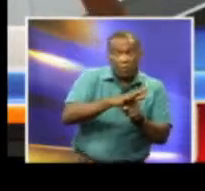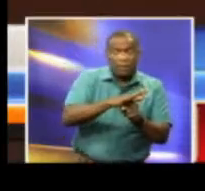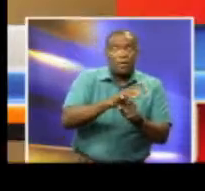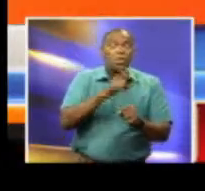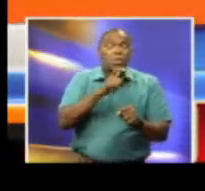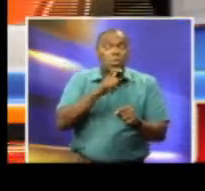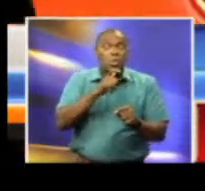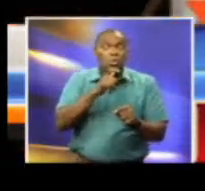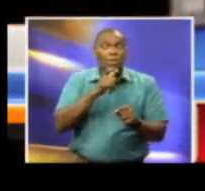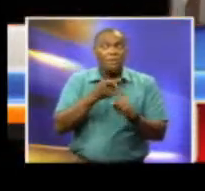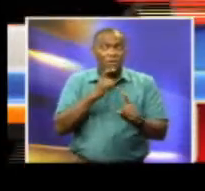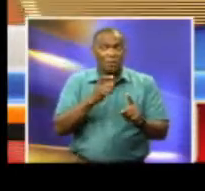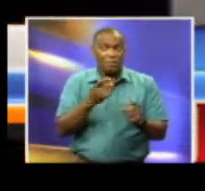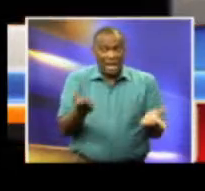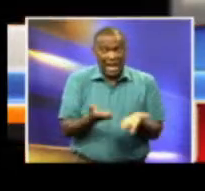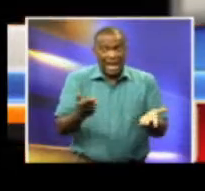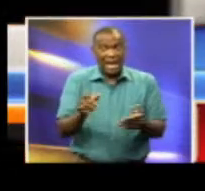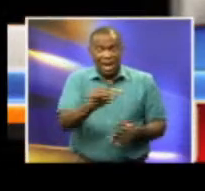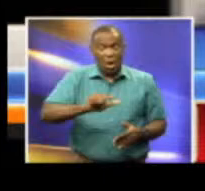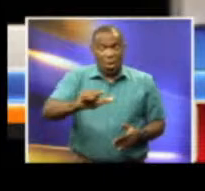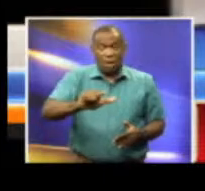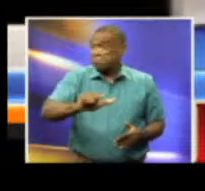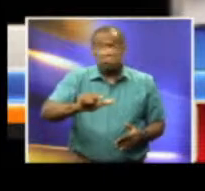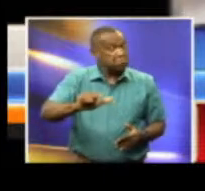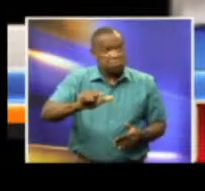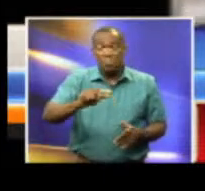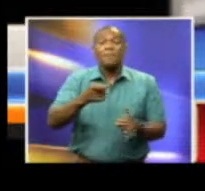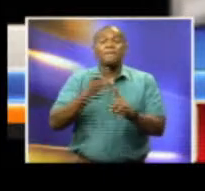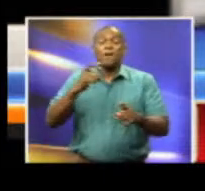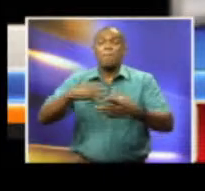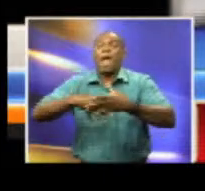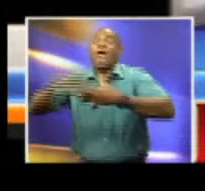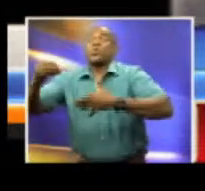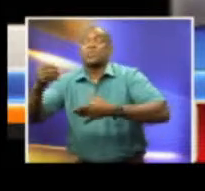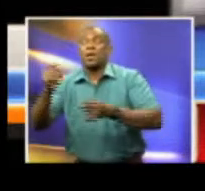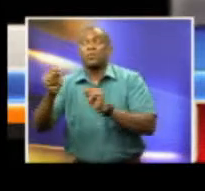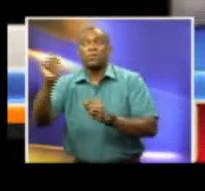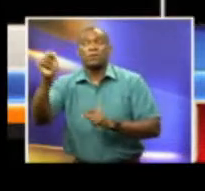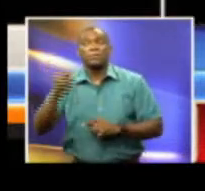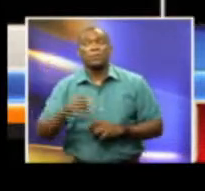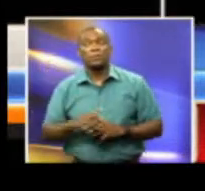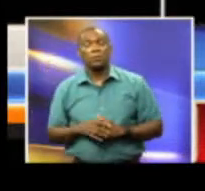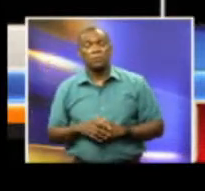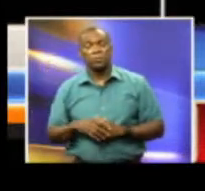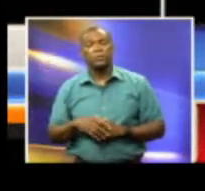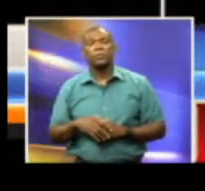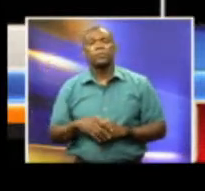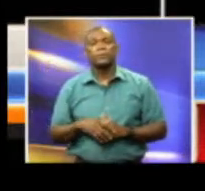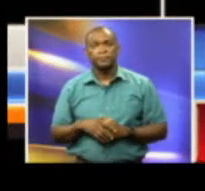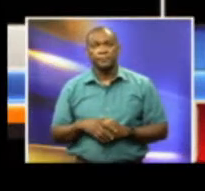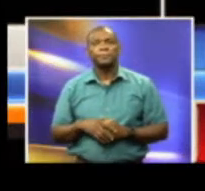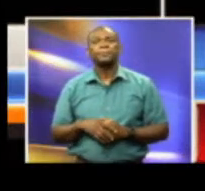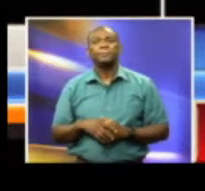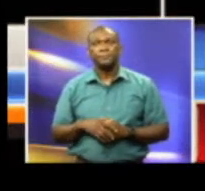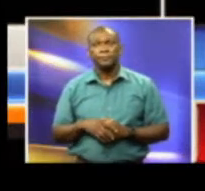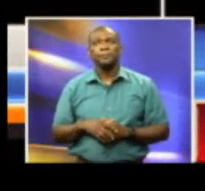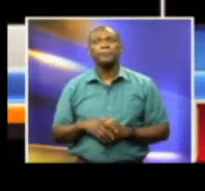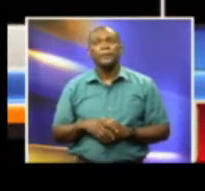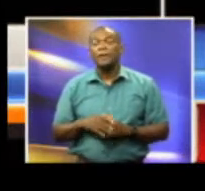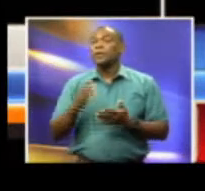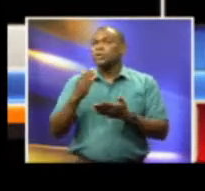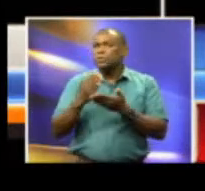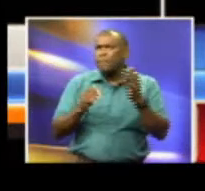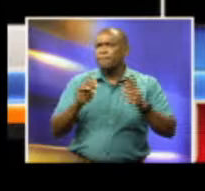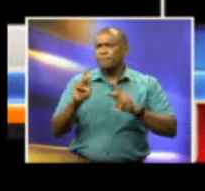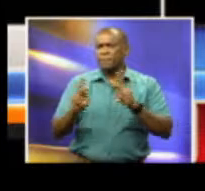Unbelievable ads, such as these, have been making the rounds on social media, offering interested parties from